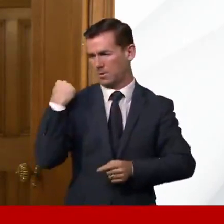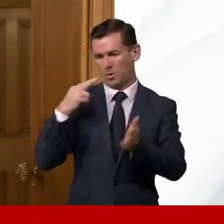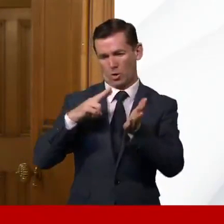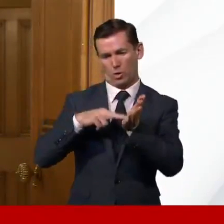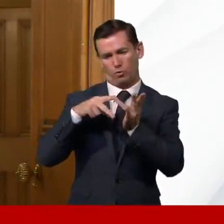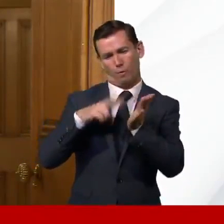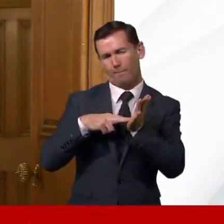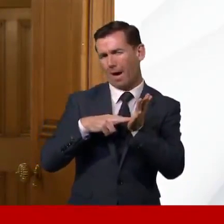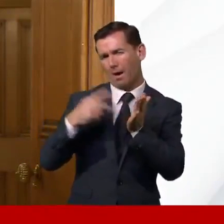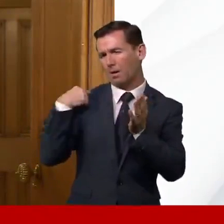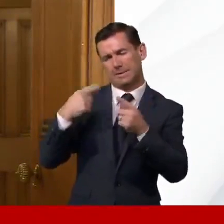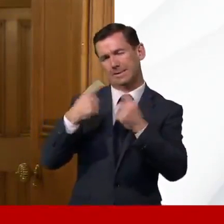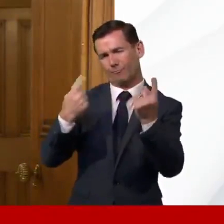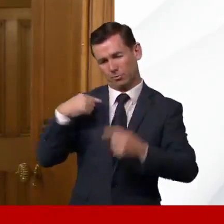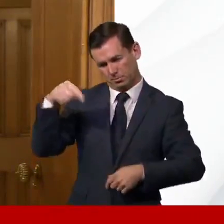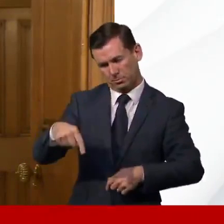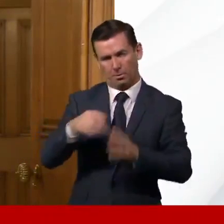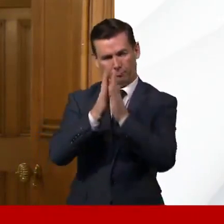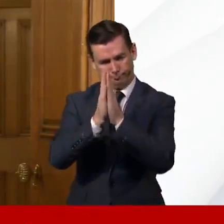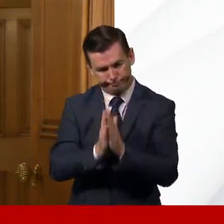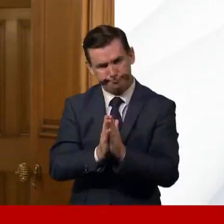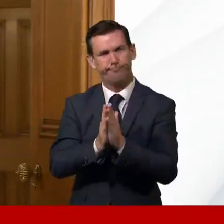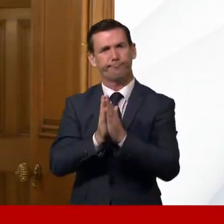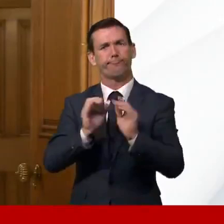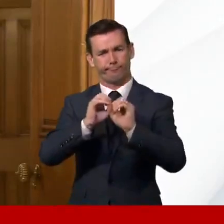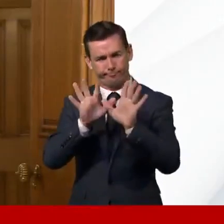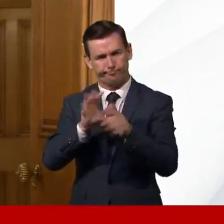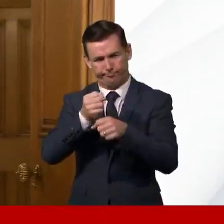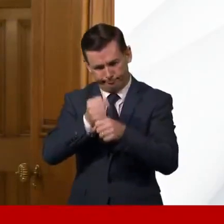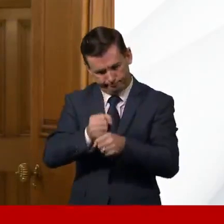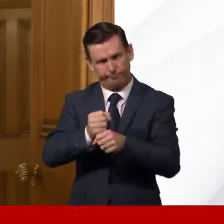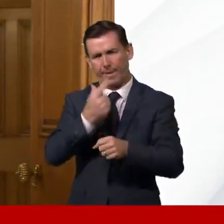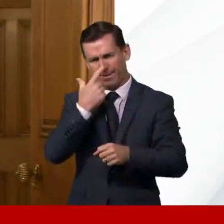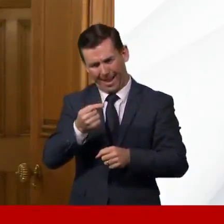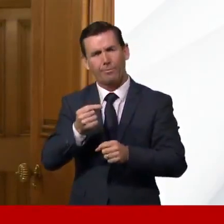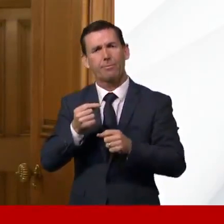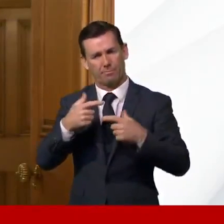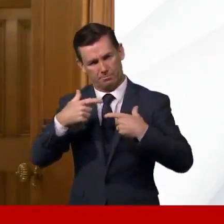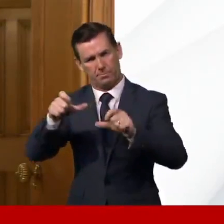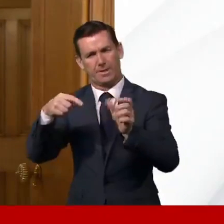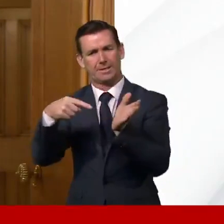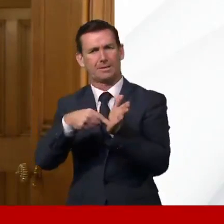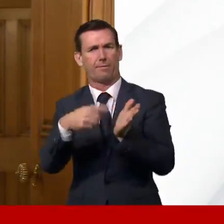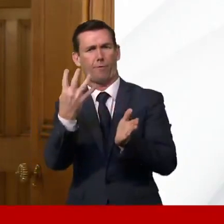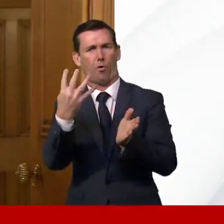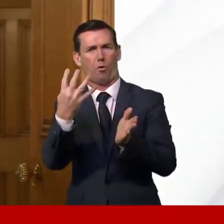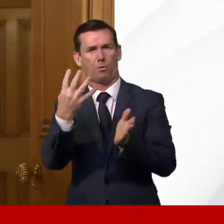communal worship can continue to take place place in Tier 4 areas. These measures will take effect from tomorrow morning.